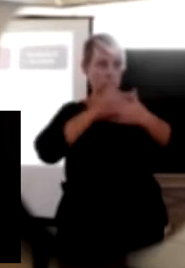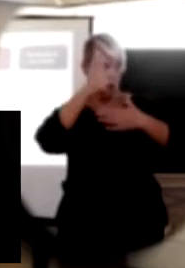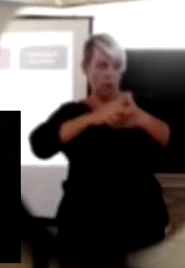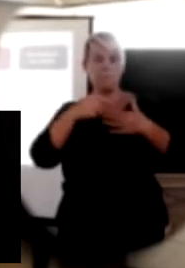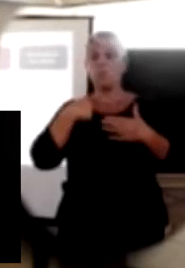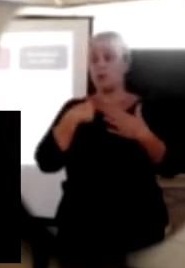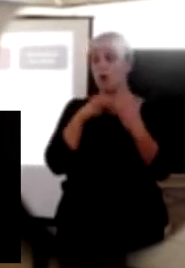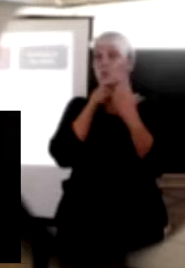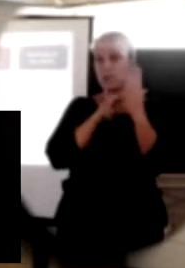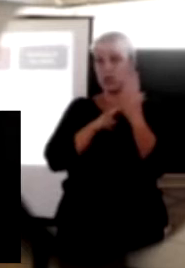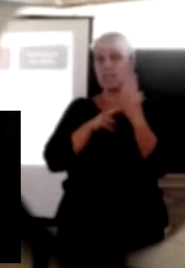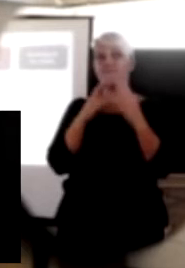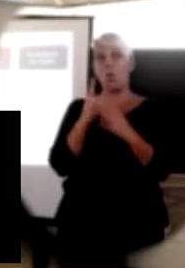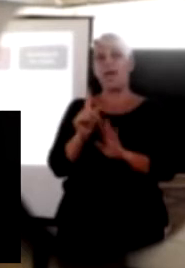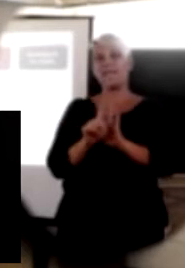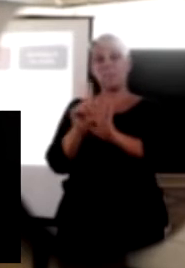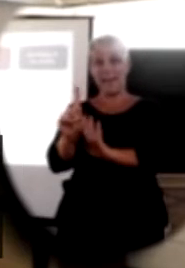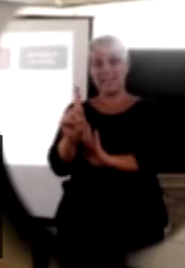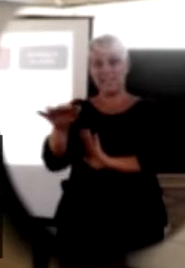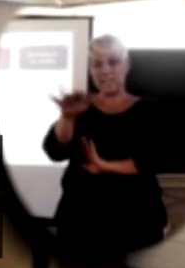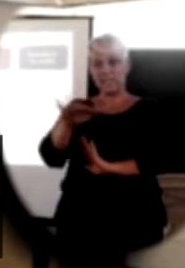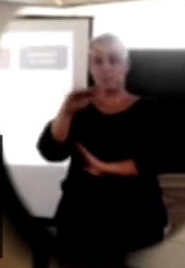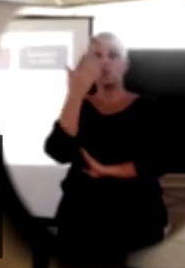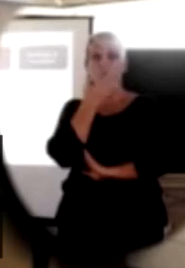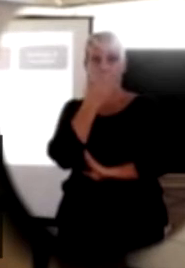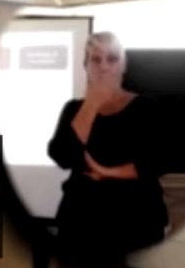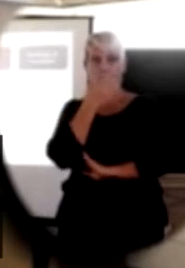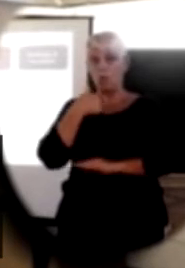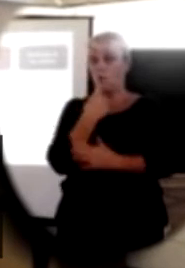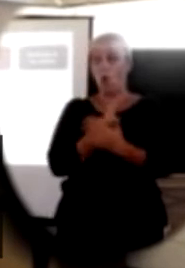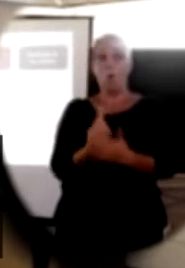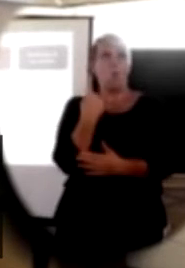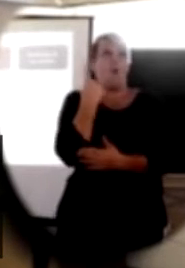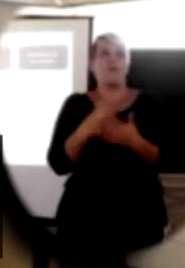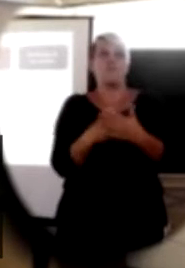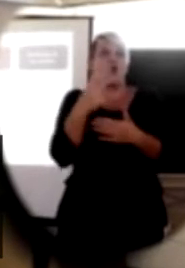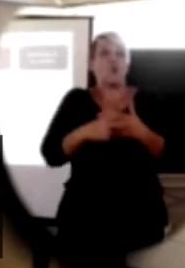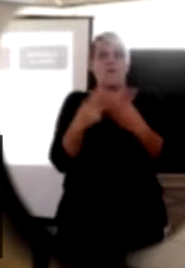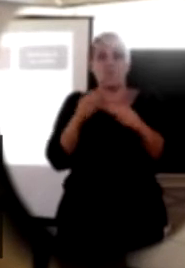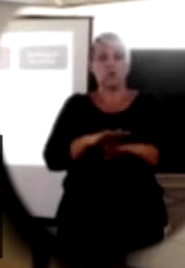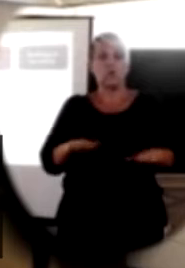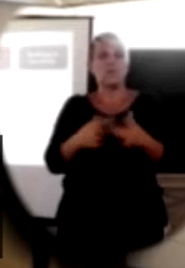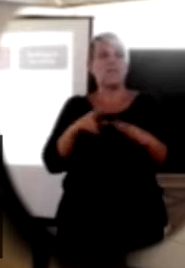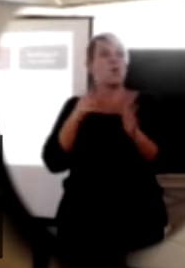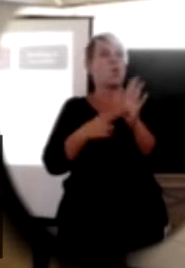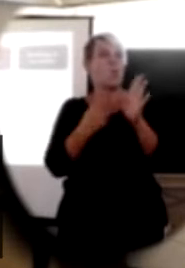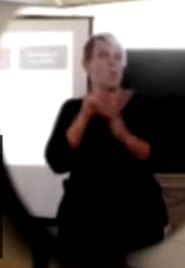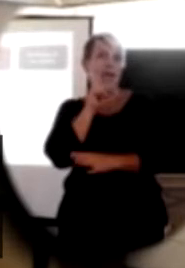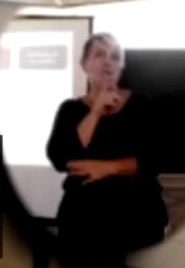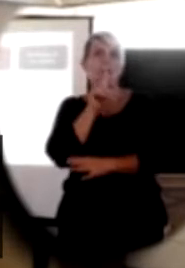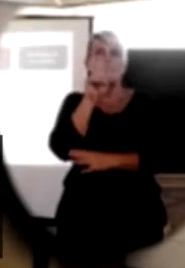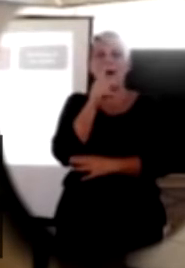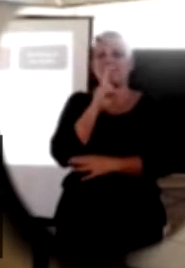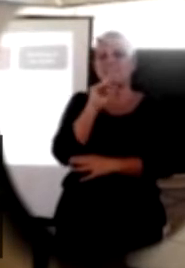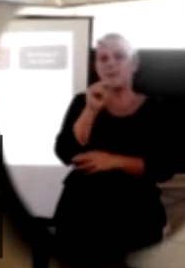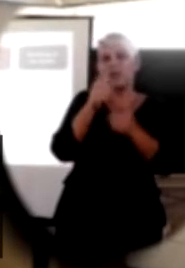a registered independent school and we are the only program for children who have normal hearing but significant